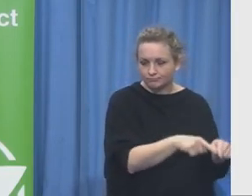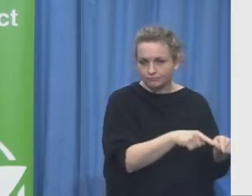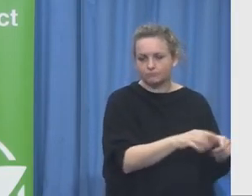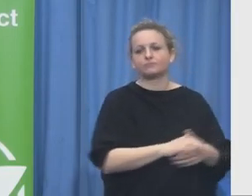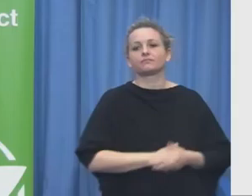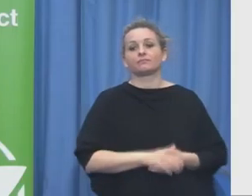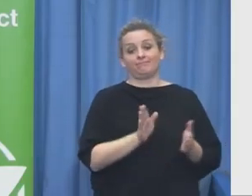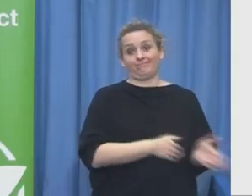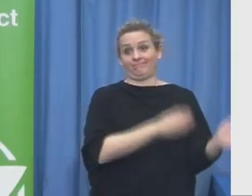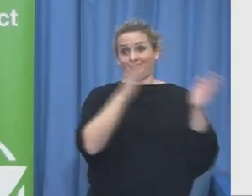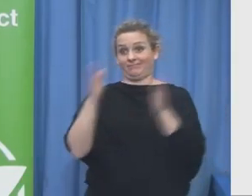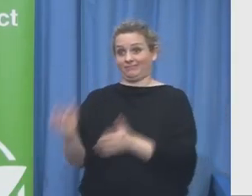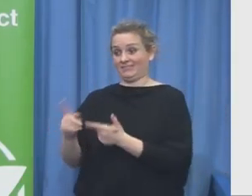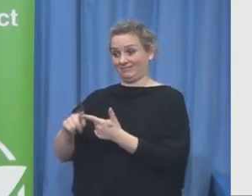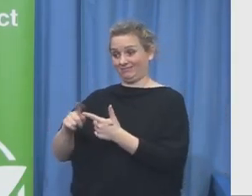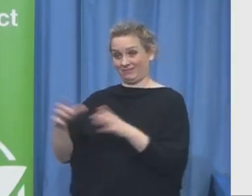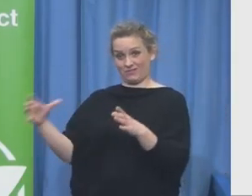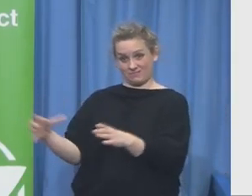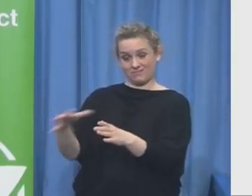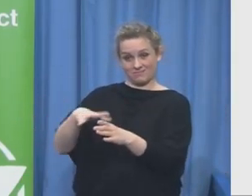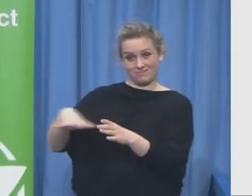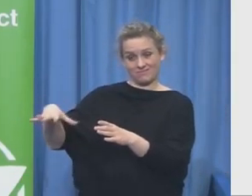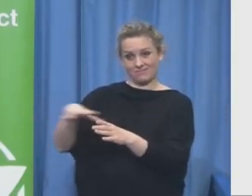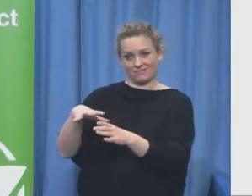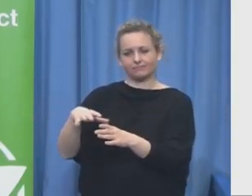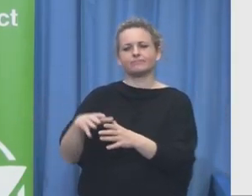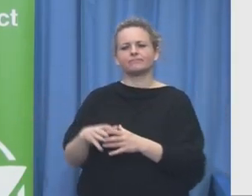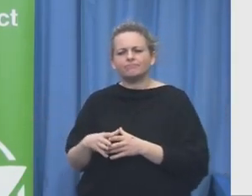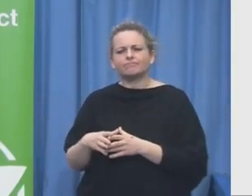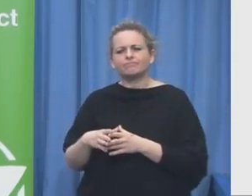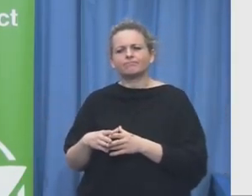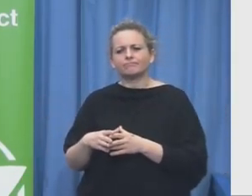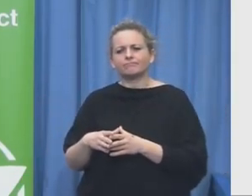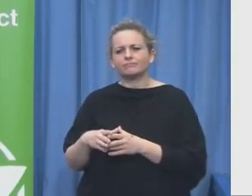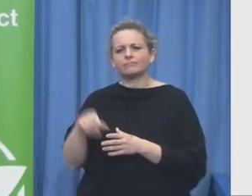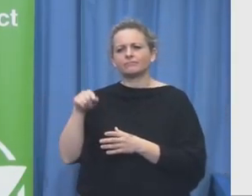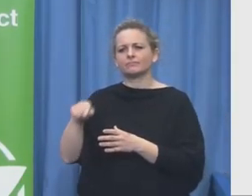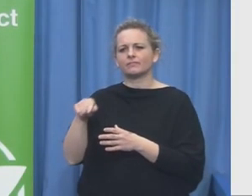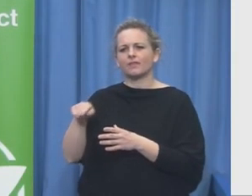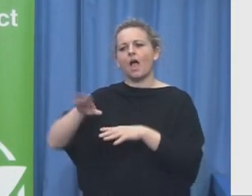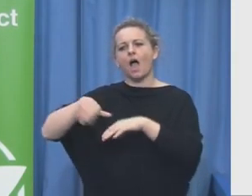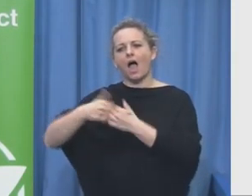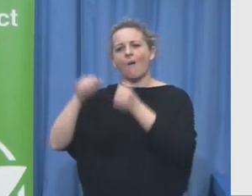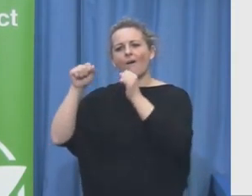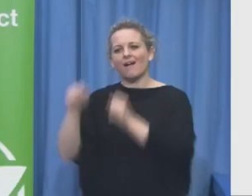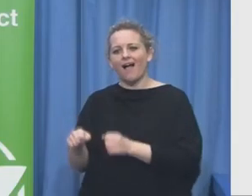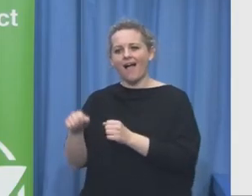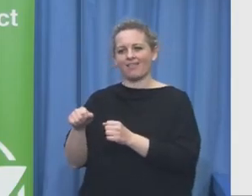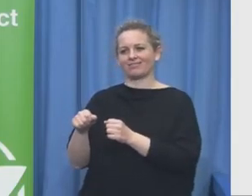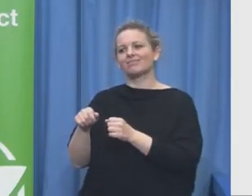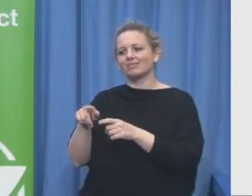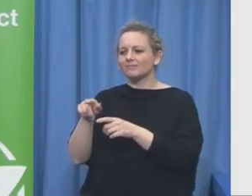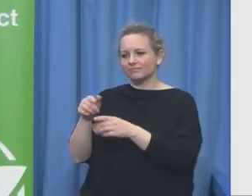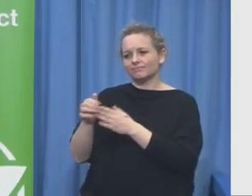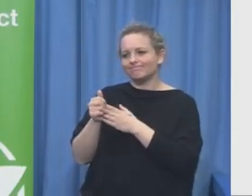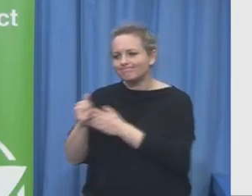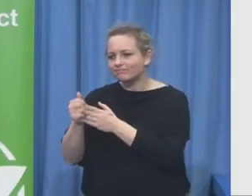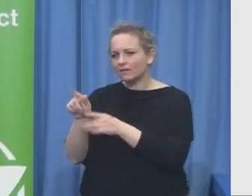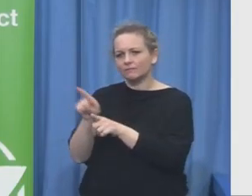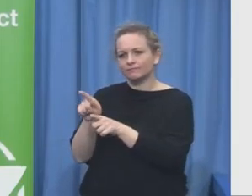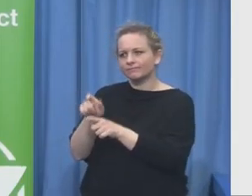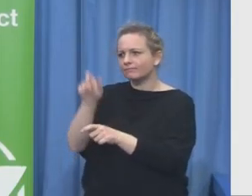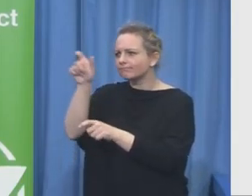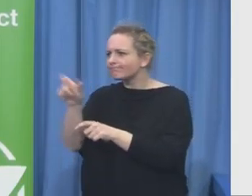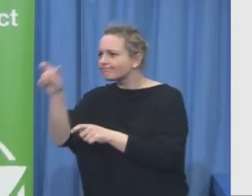is less known is actually leading by advocacy being active sharing your story telling